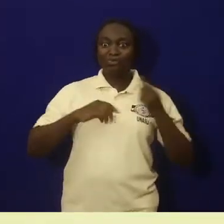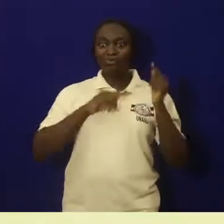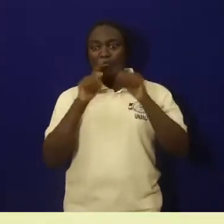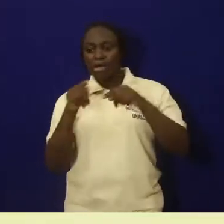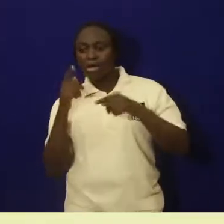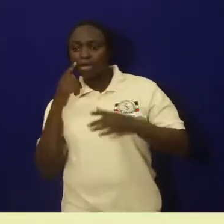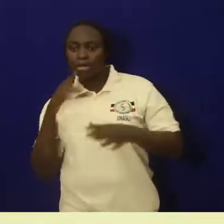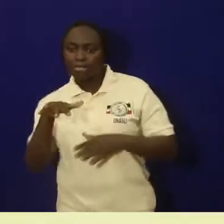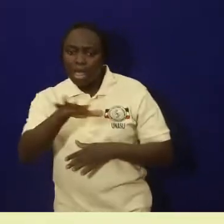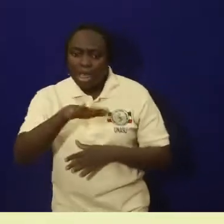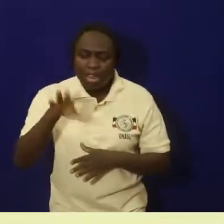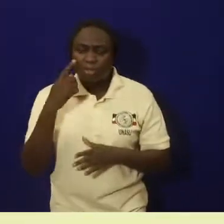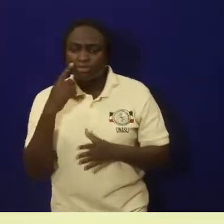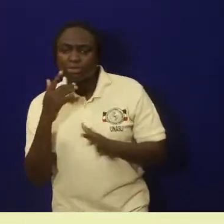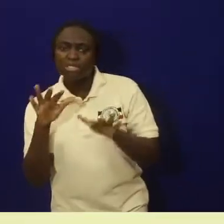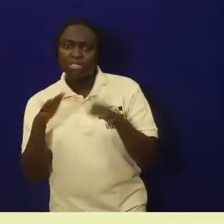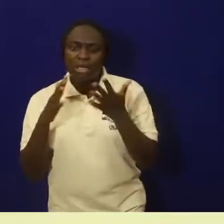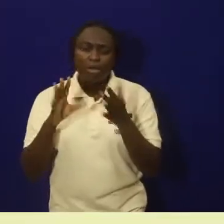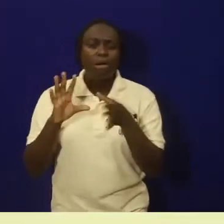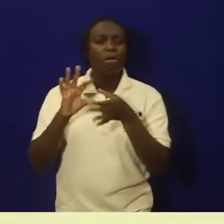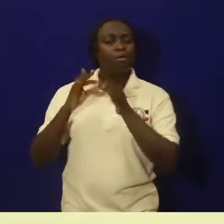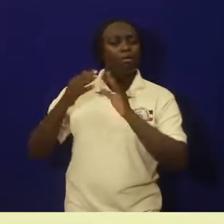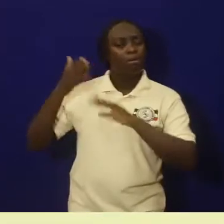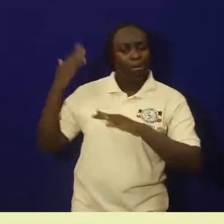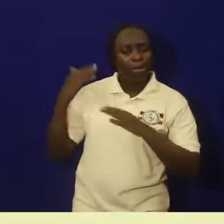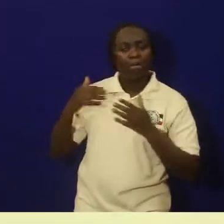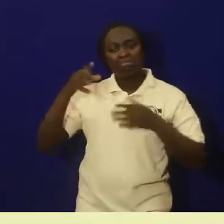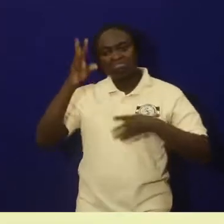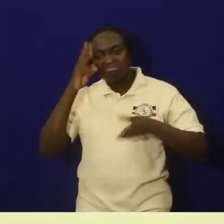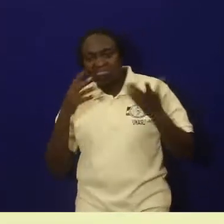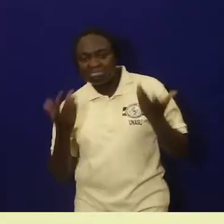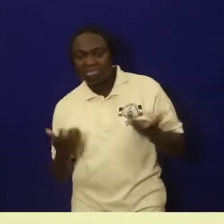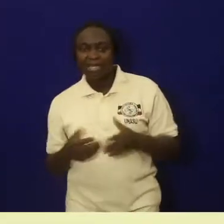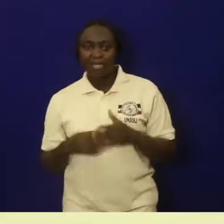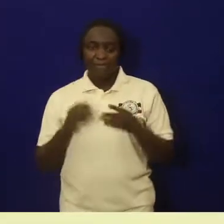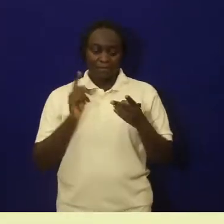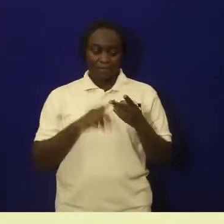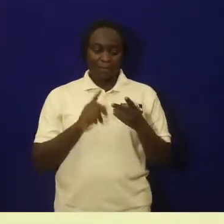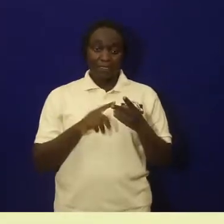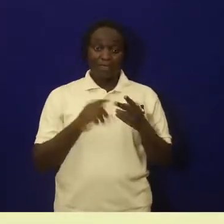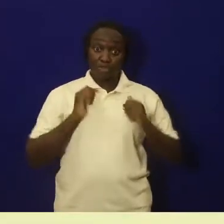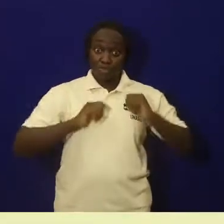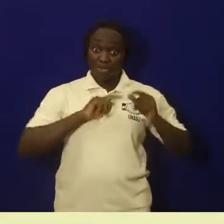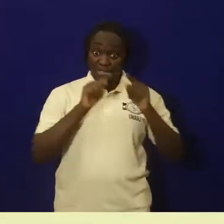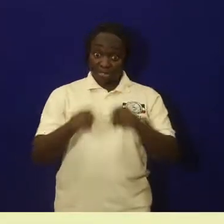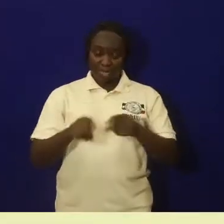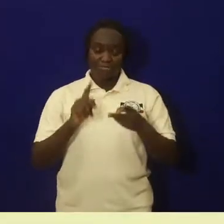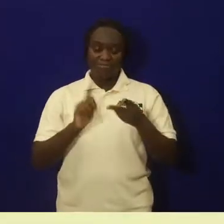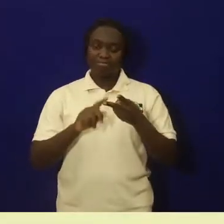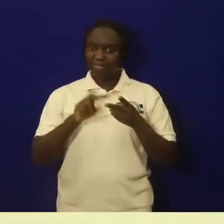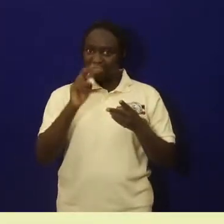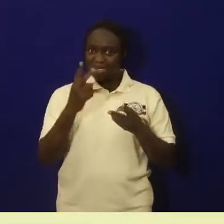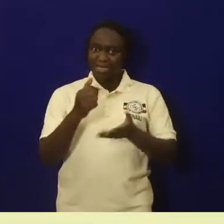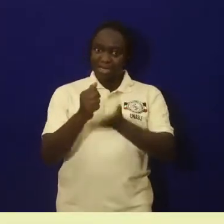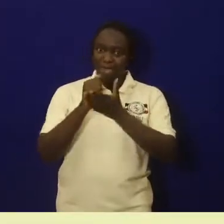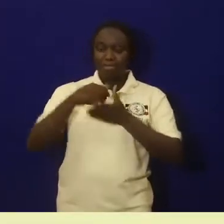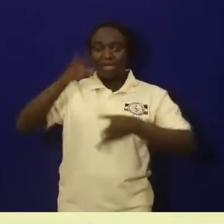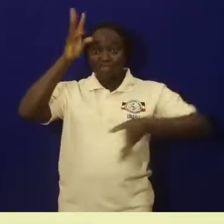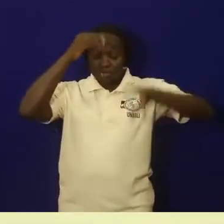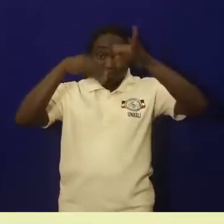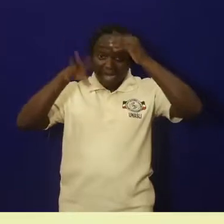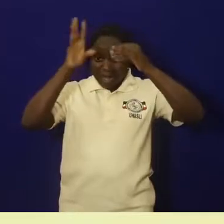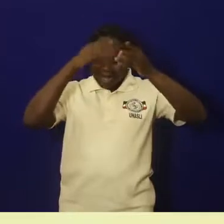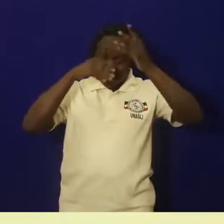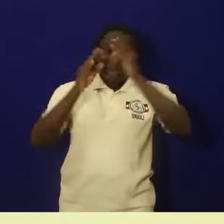and two, we say that it is a tourist